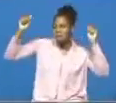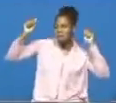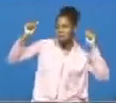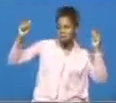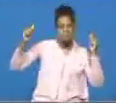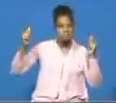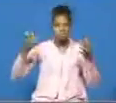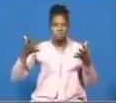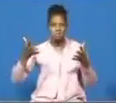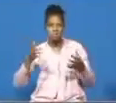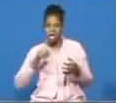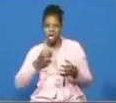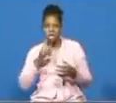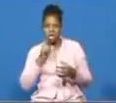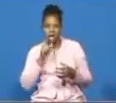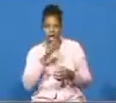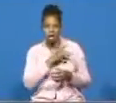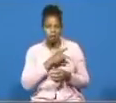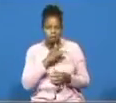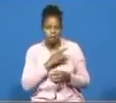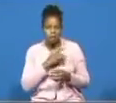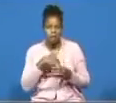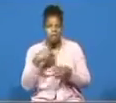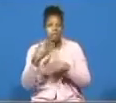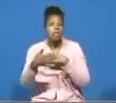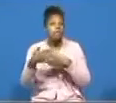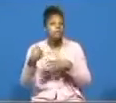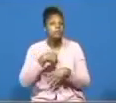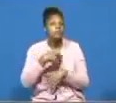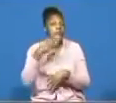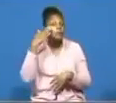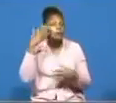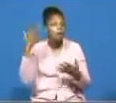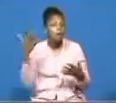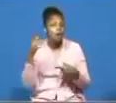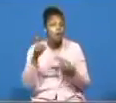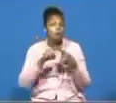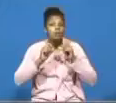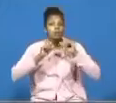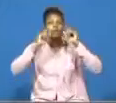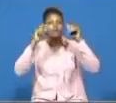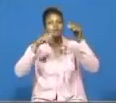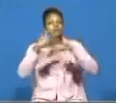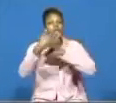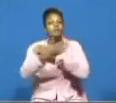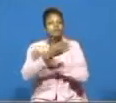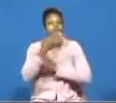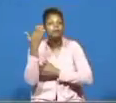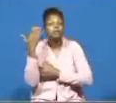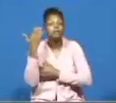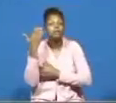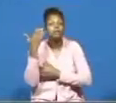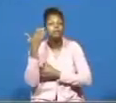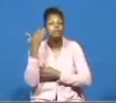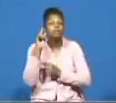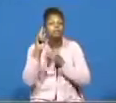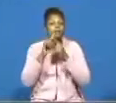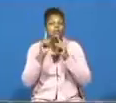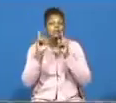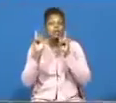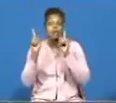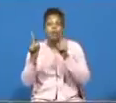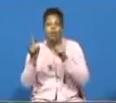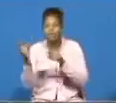uh their ingratitude the next thing we know uh when they woke up the next morning uh when they go to